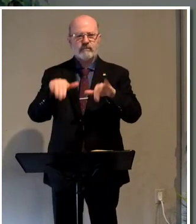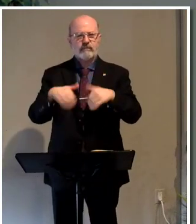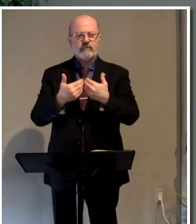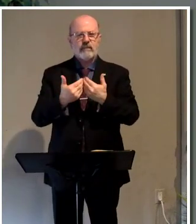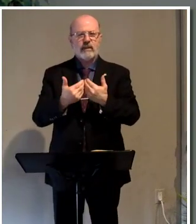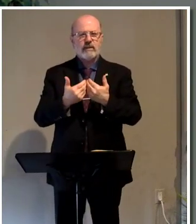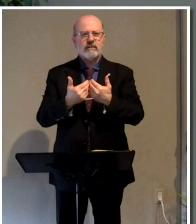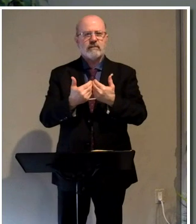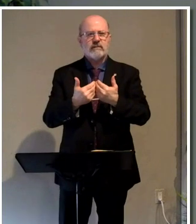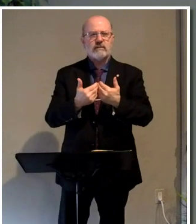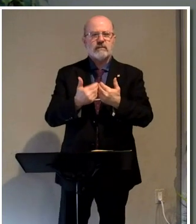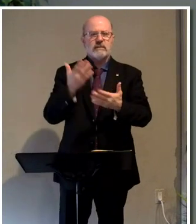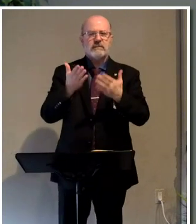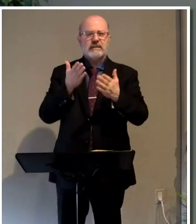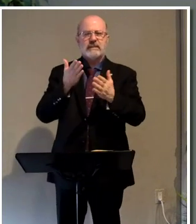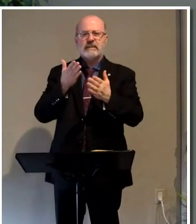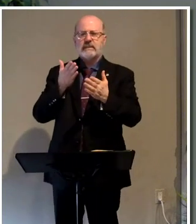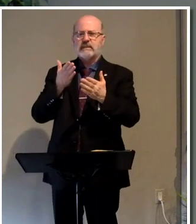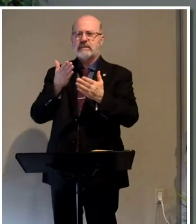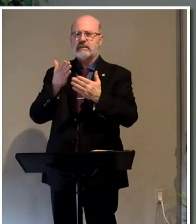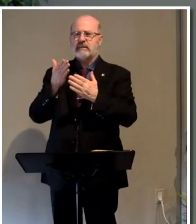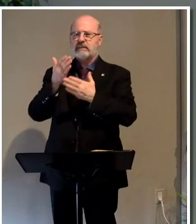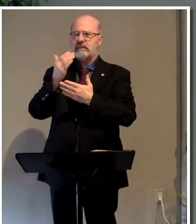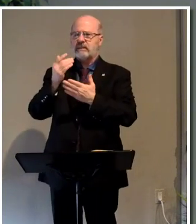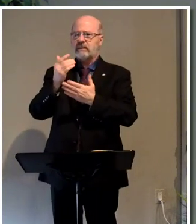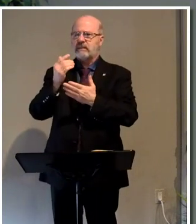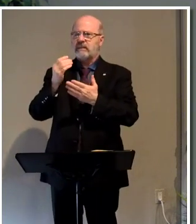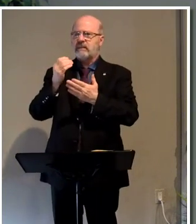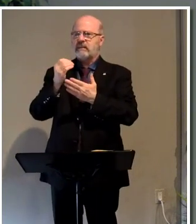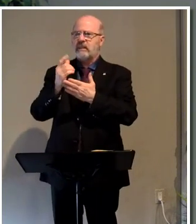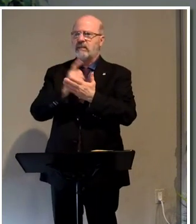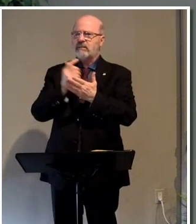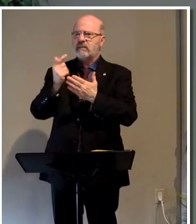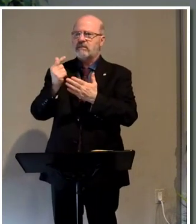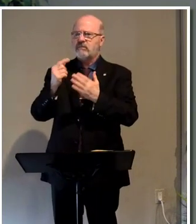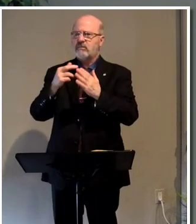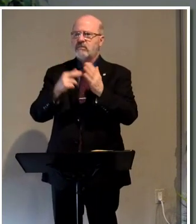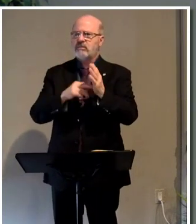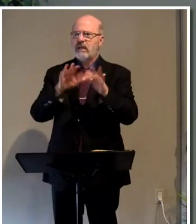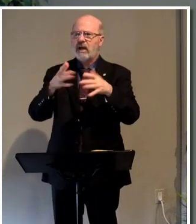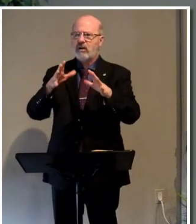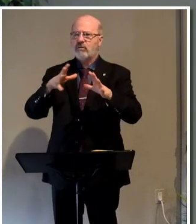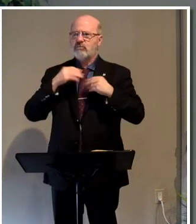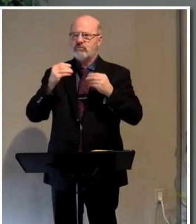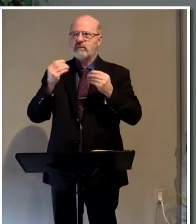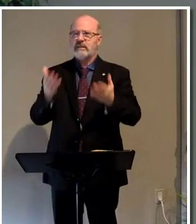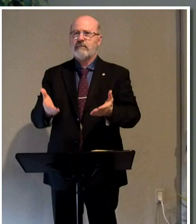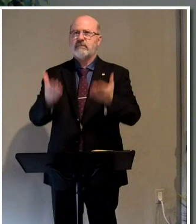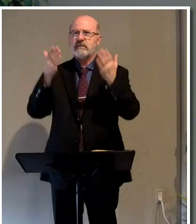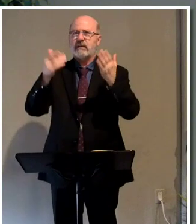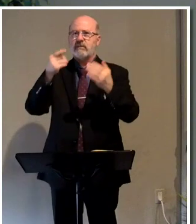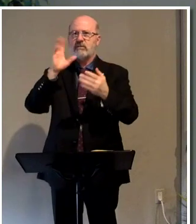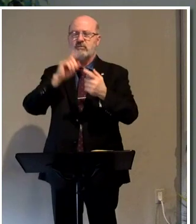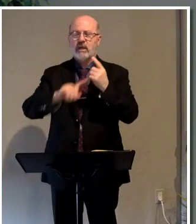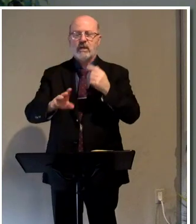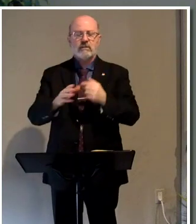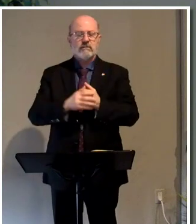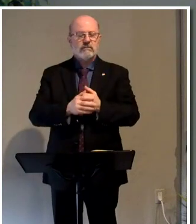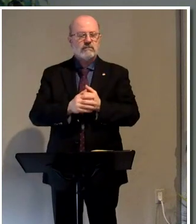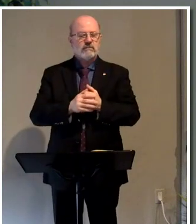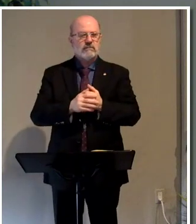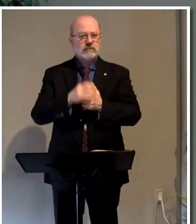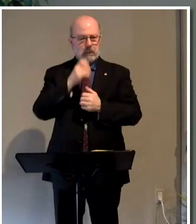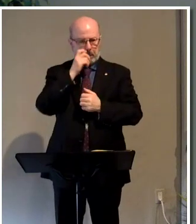maybe some guidelines, if you will, to help us present acceptable sacrifices to God. And the reason I use that term